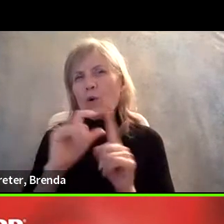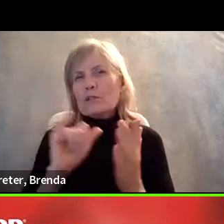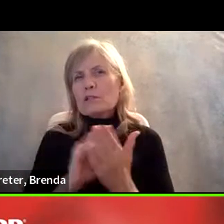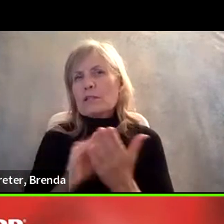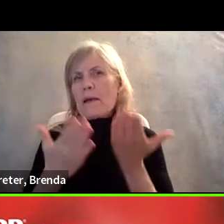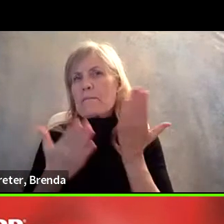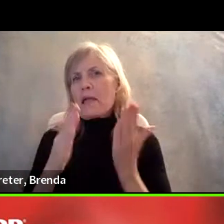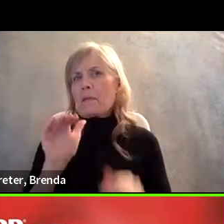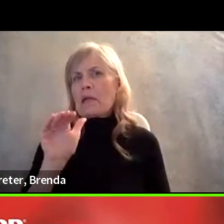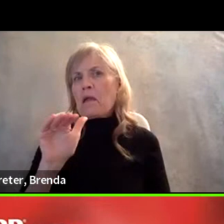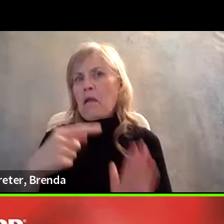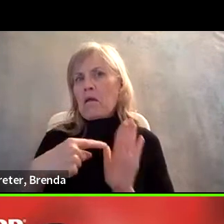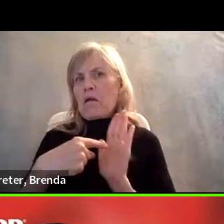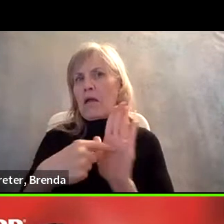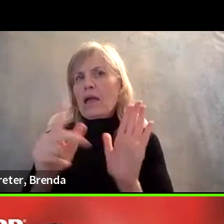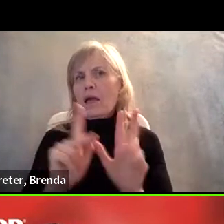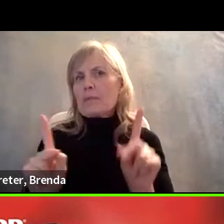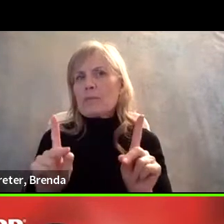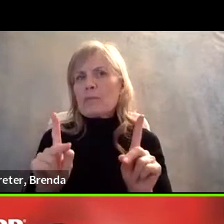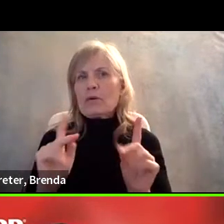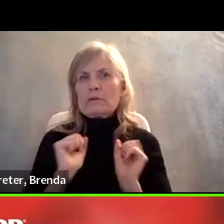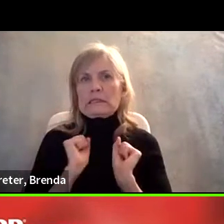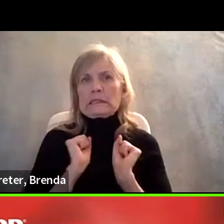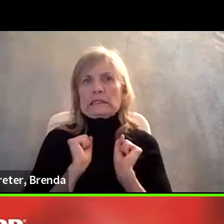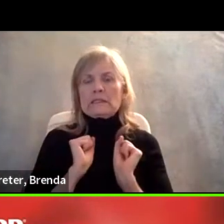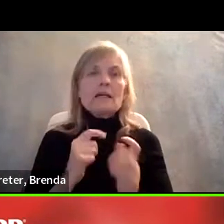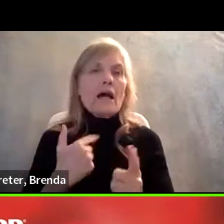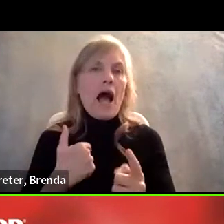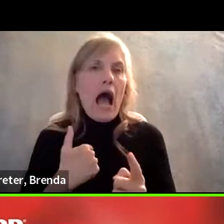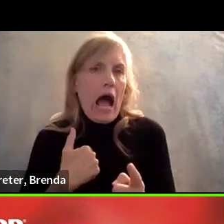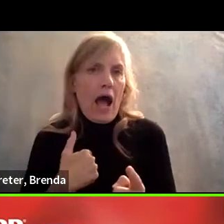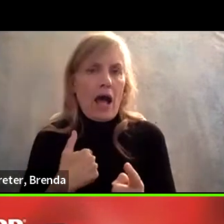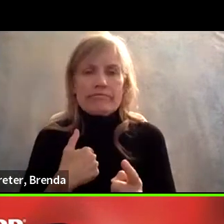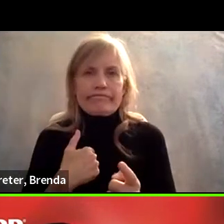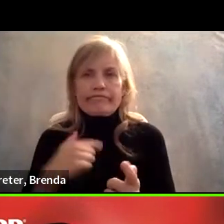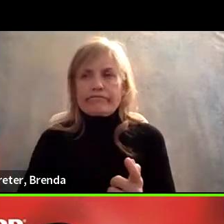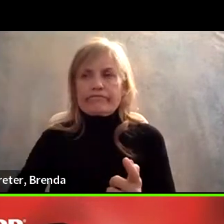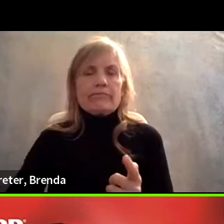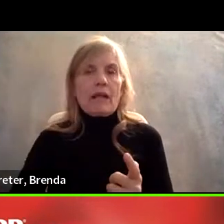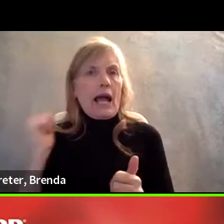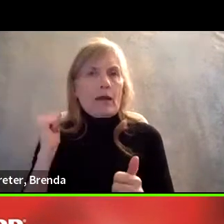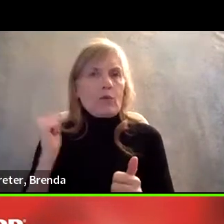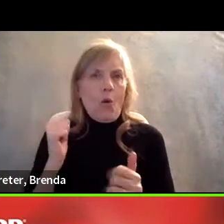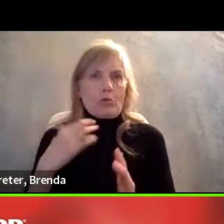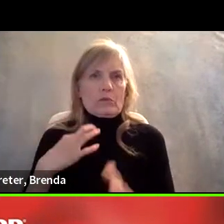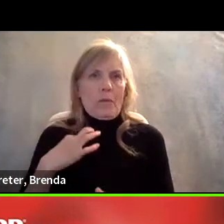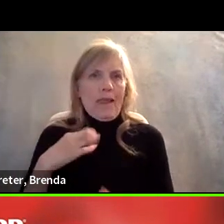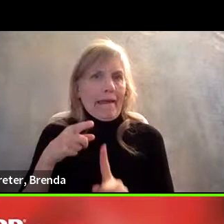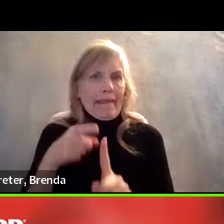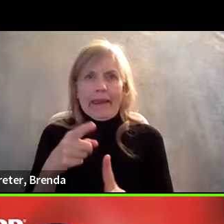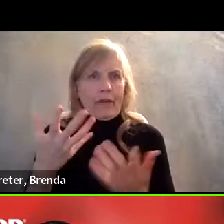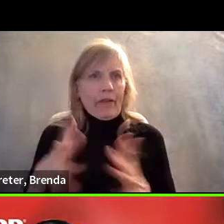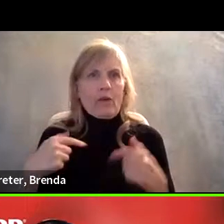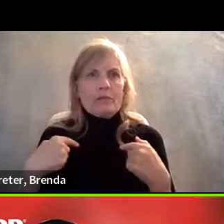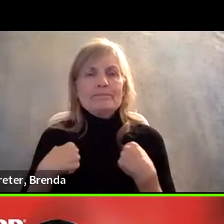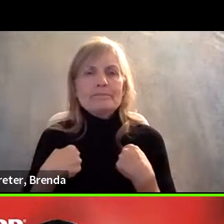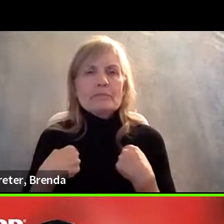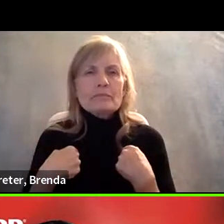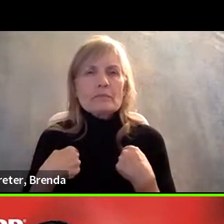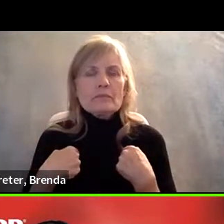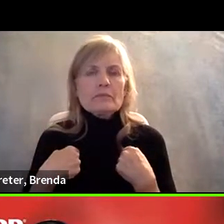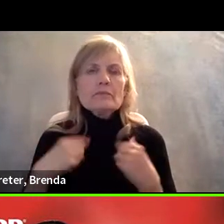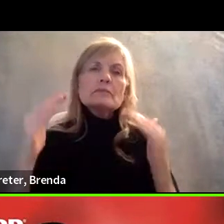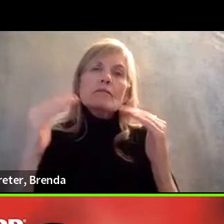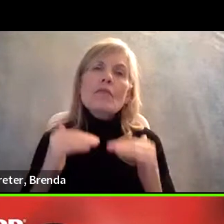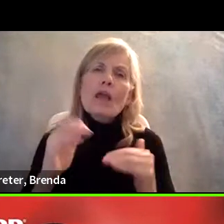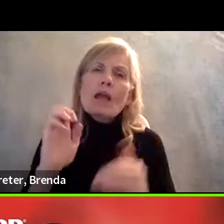subtly, um, indicate to older workers that they're, you know, they might as well not bother to apply. Um, what about your employer branding?